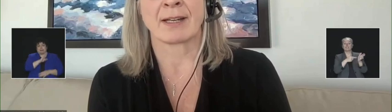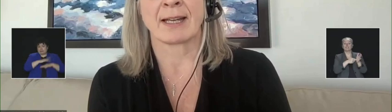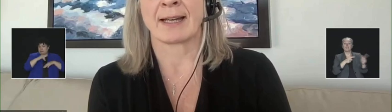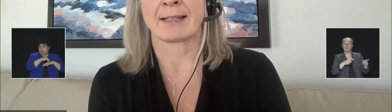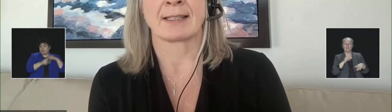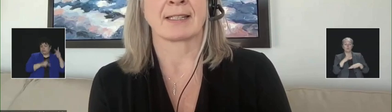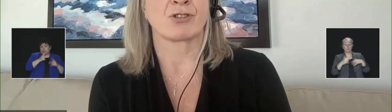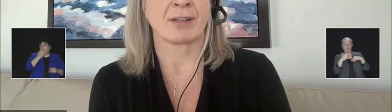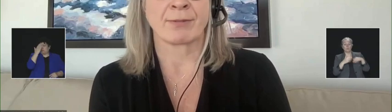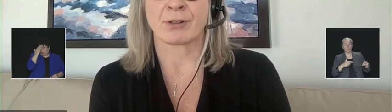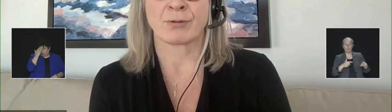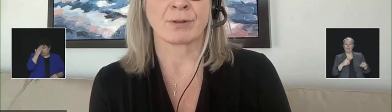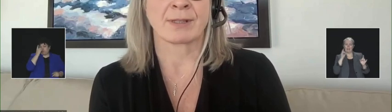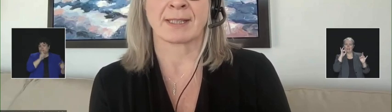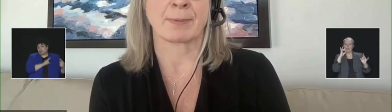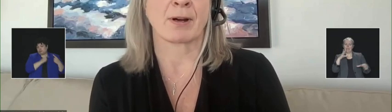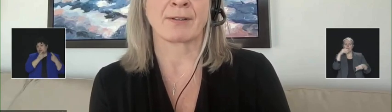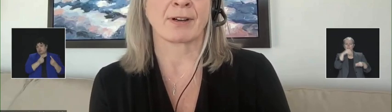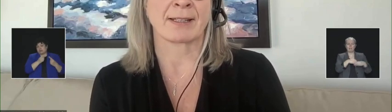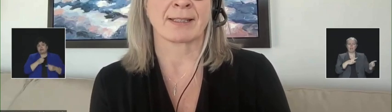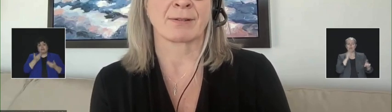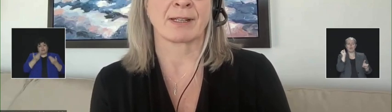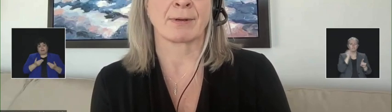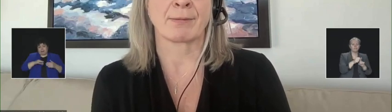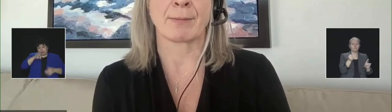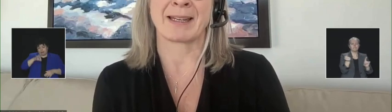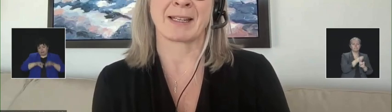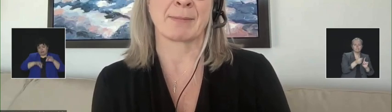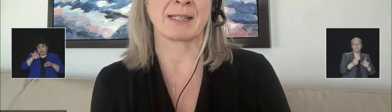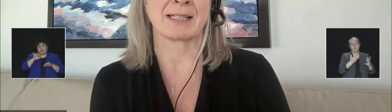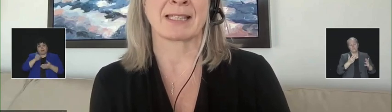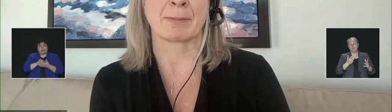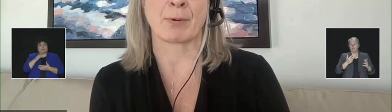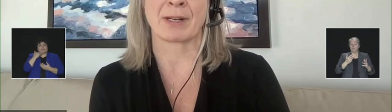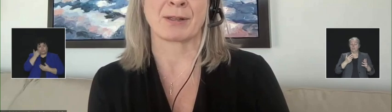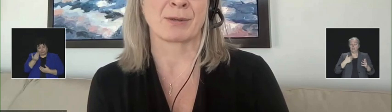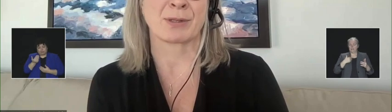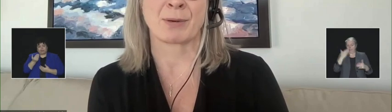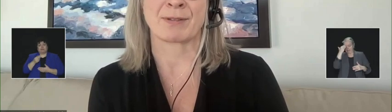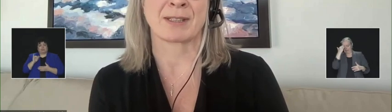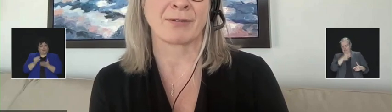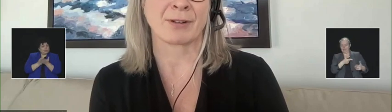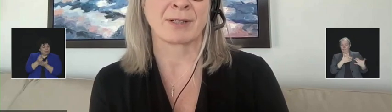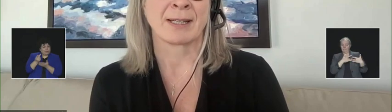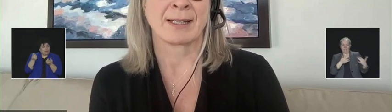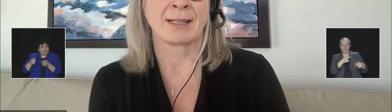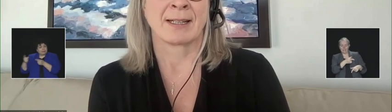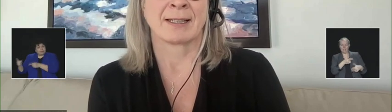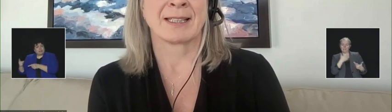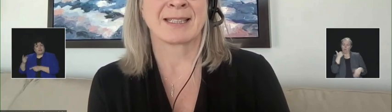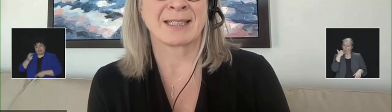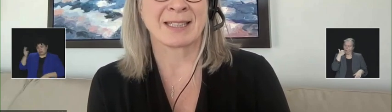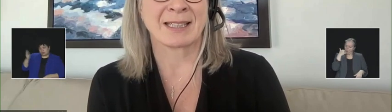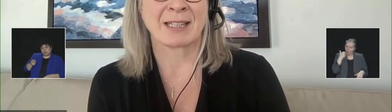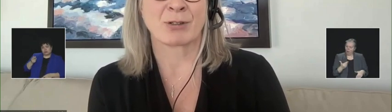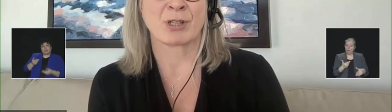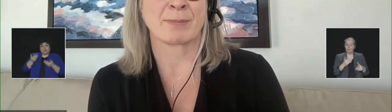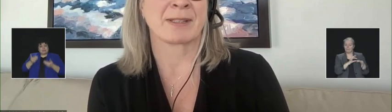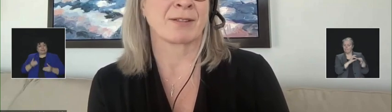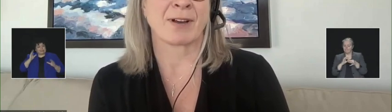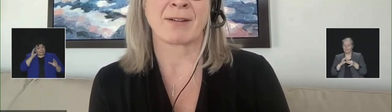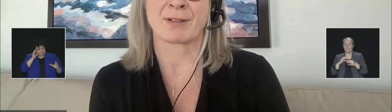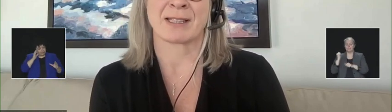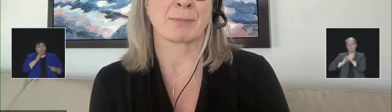discovery and these shameful truths as part of our history, we remain committed to supporting those who have suffered, listened to